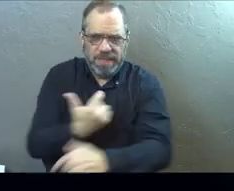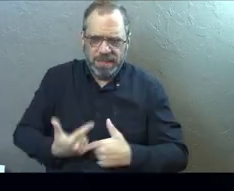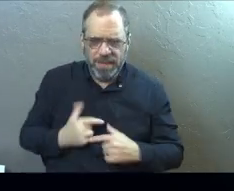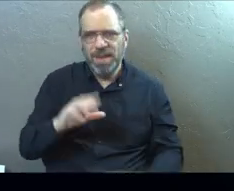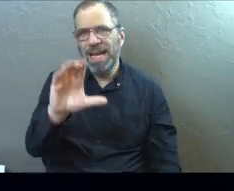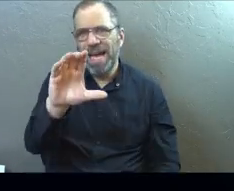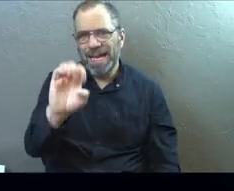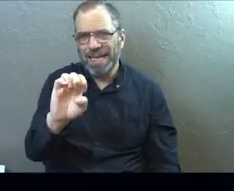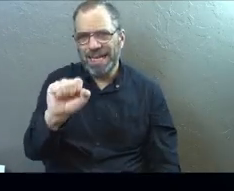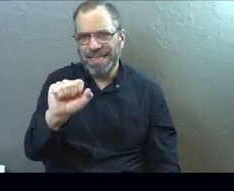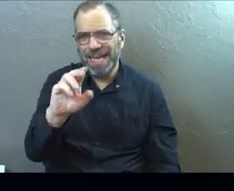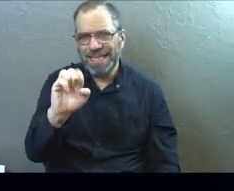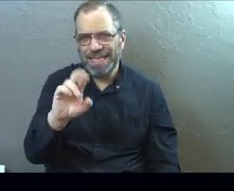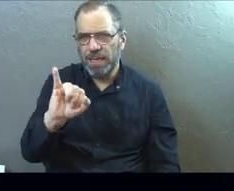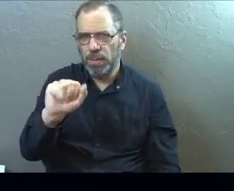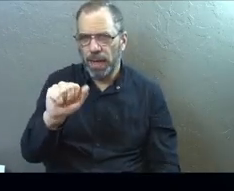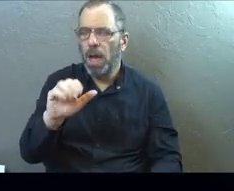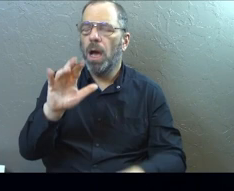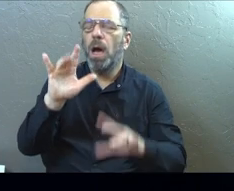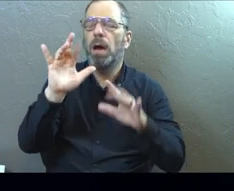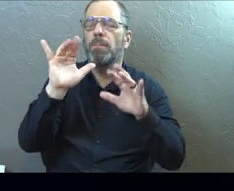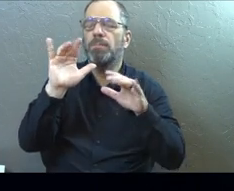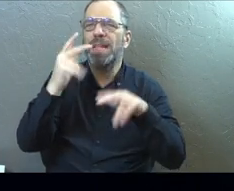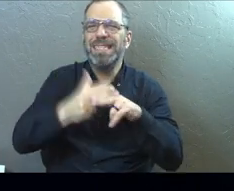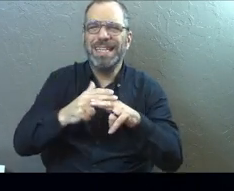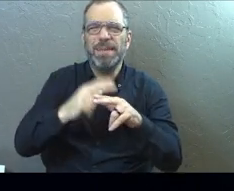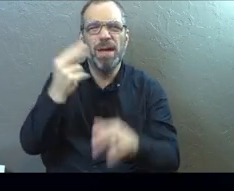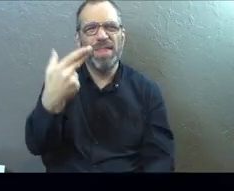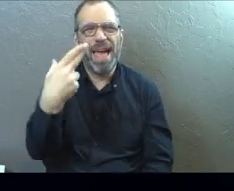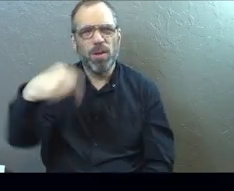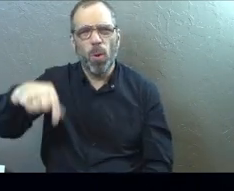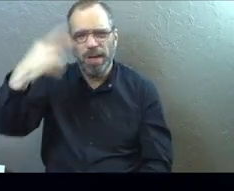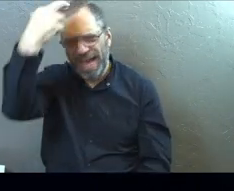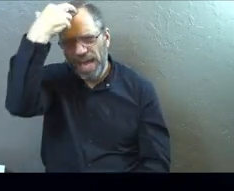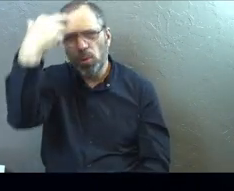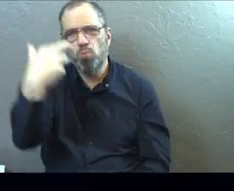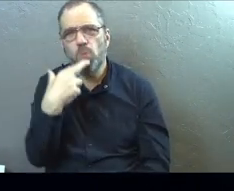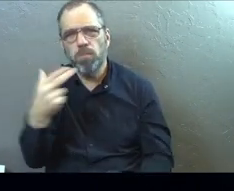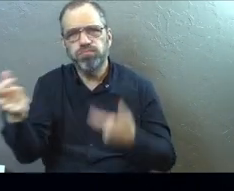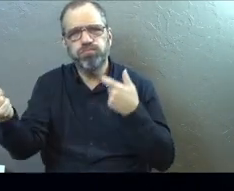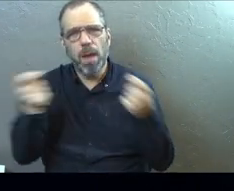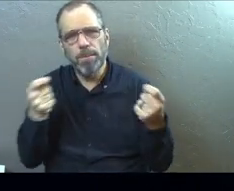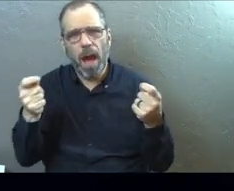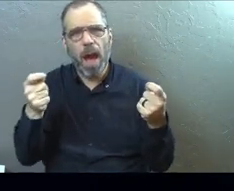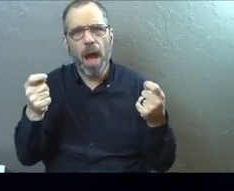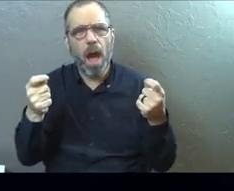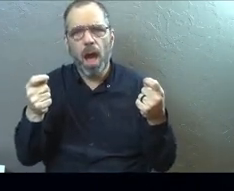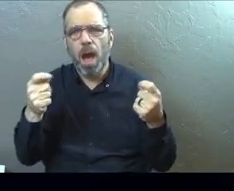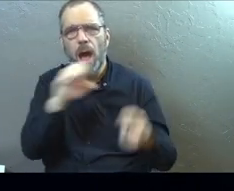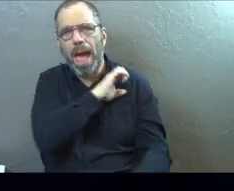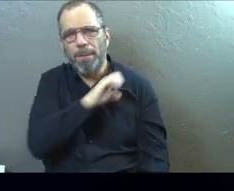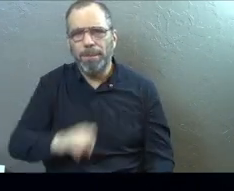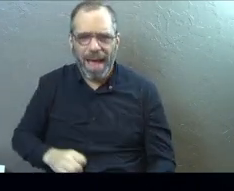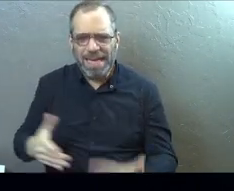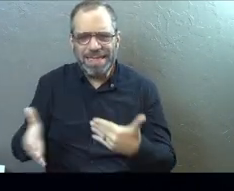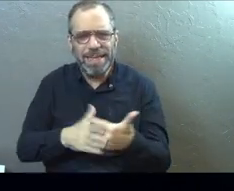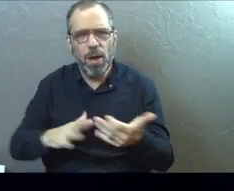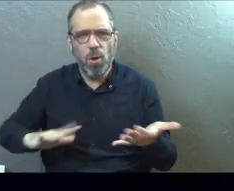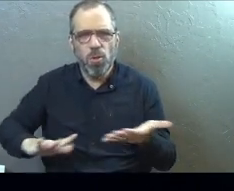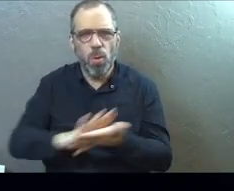Caesarea, which is also the location of the headquarters of the Roman administration at the time. A nice coastal place.